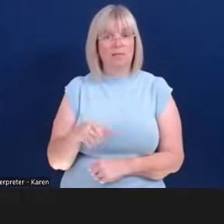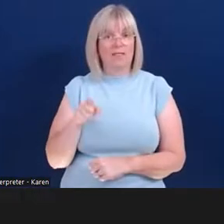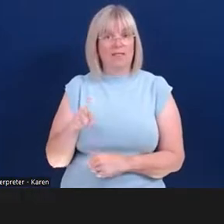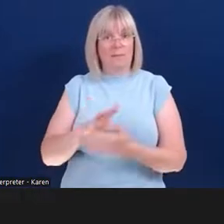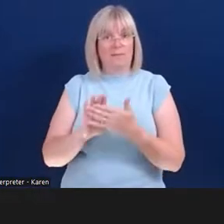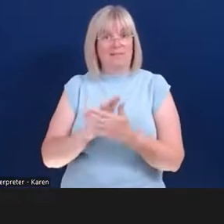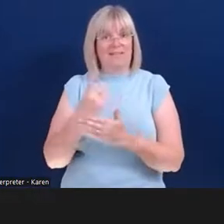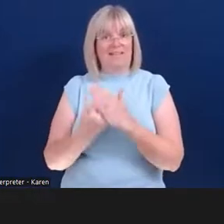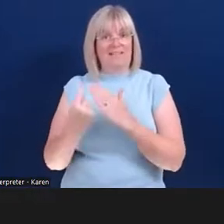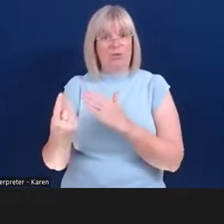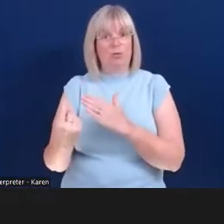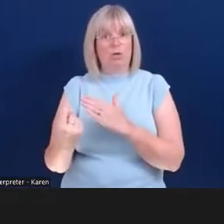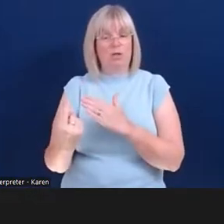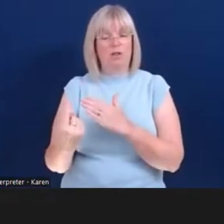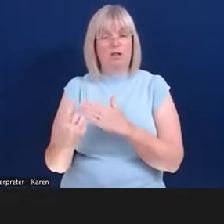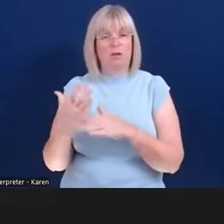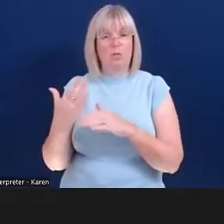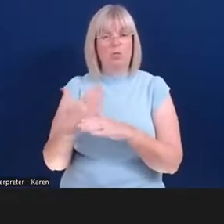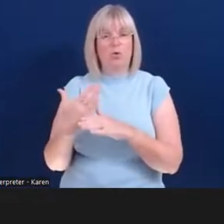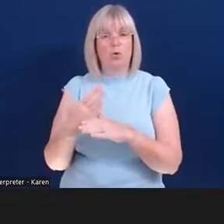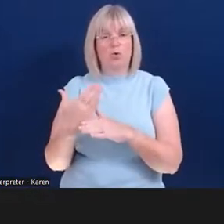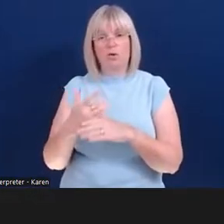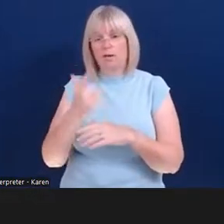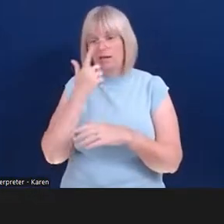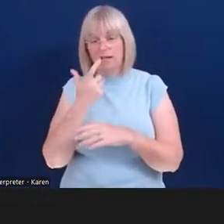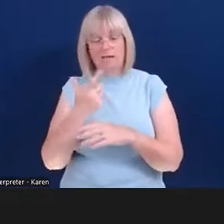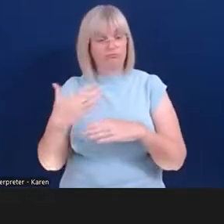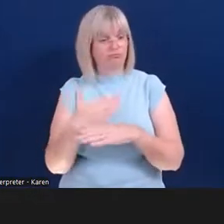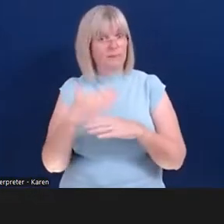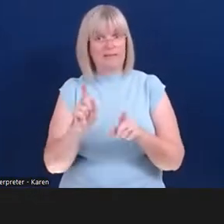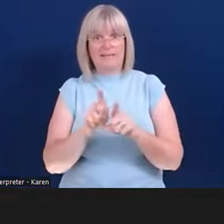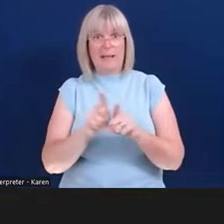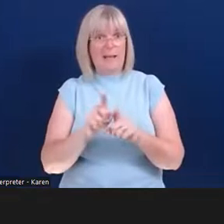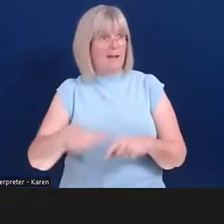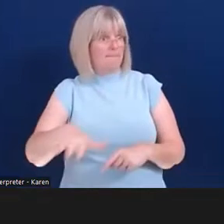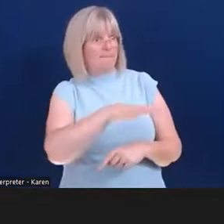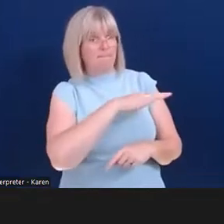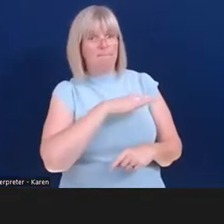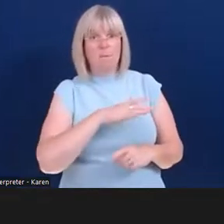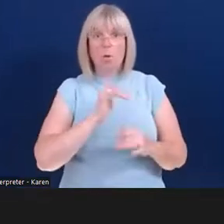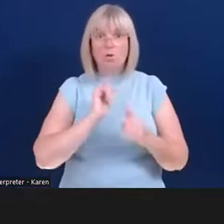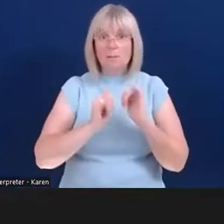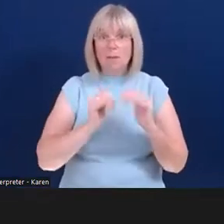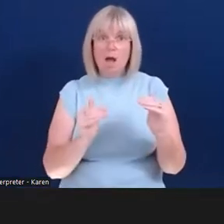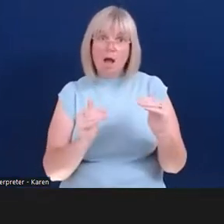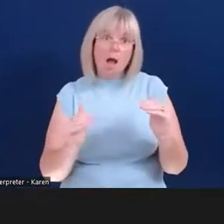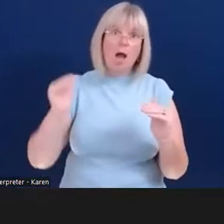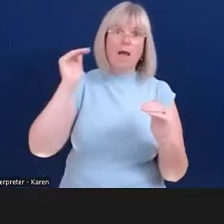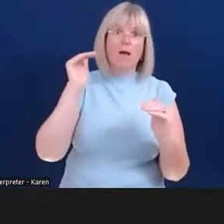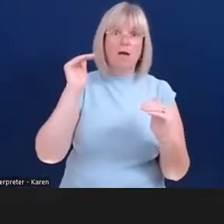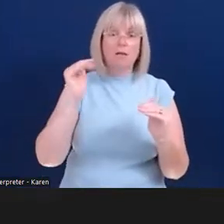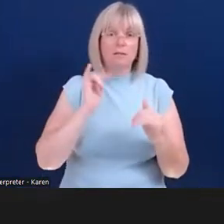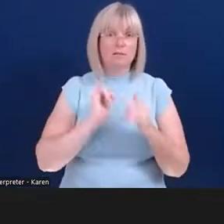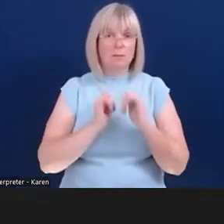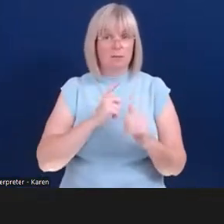perform to the same extent as everybody else, or even some occasions to a higher extent, because they may be more, they may have